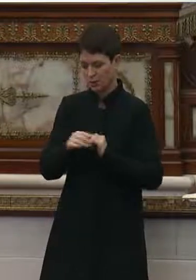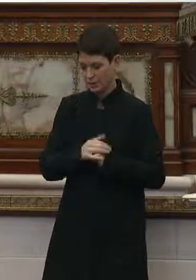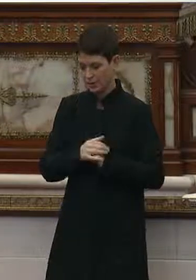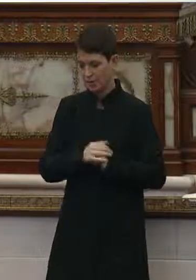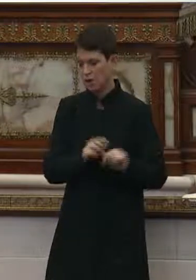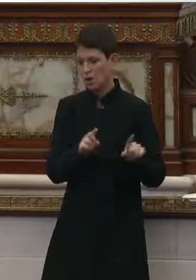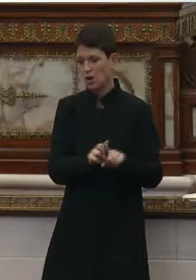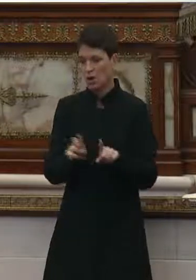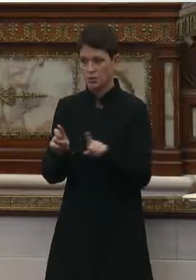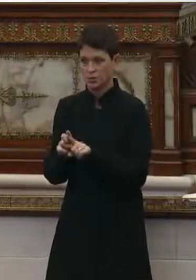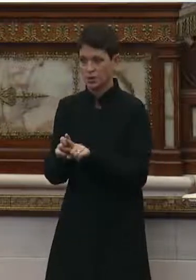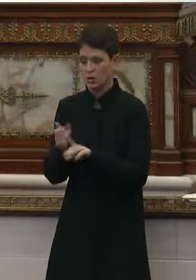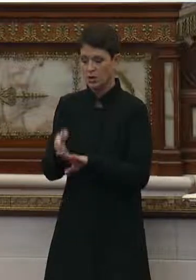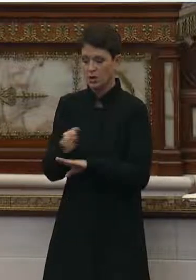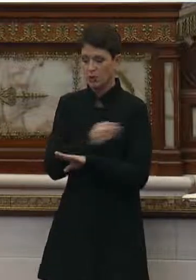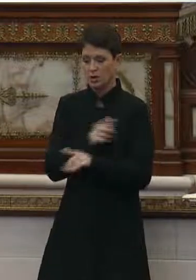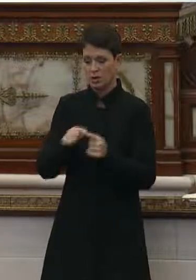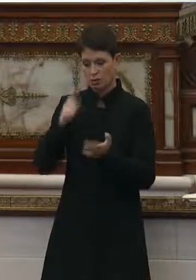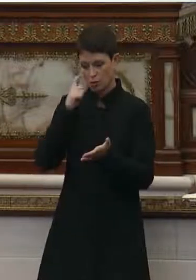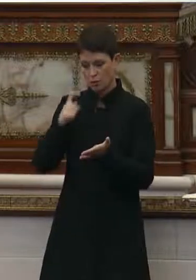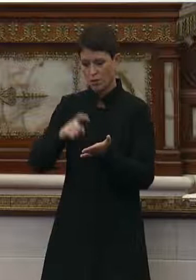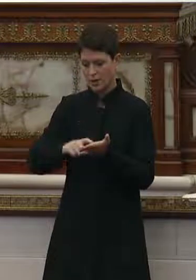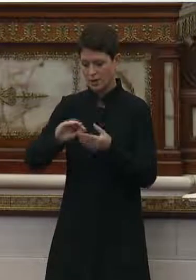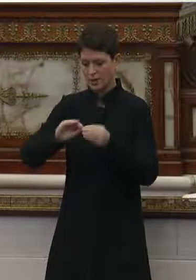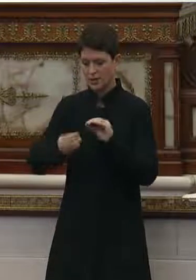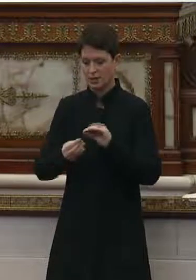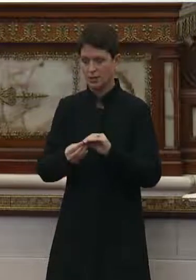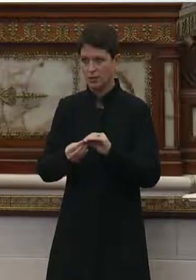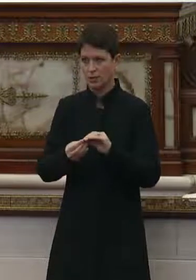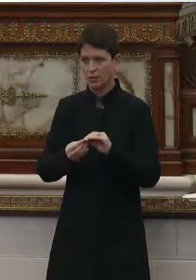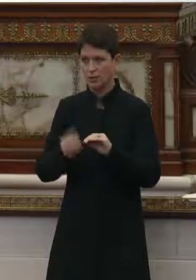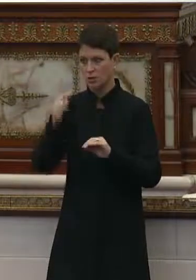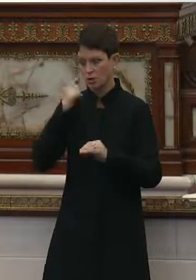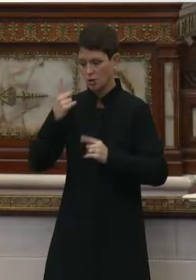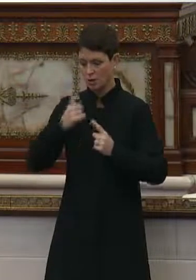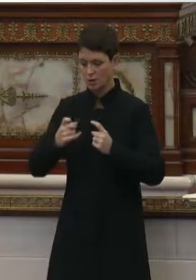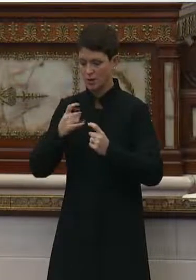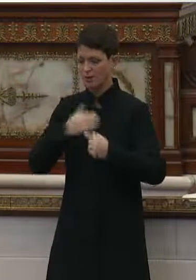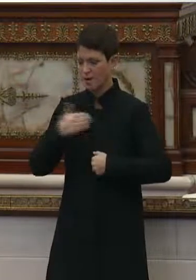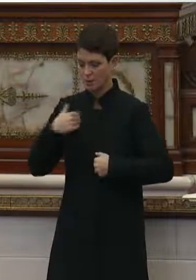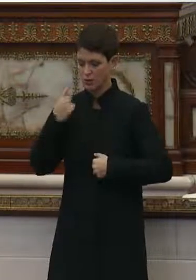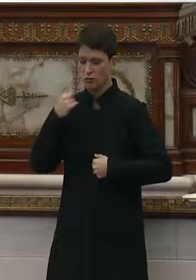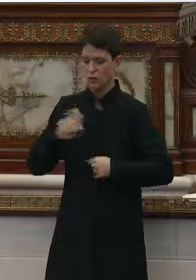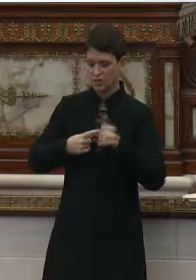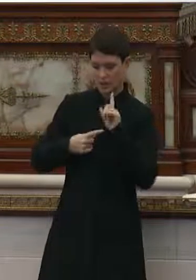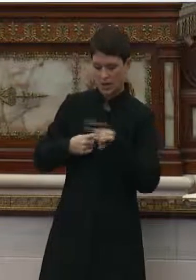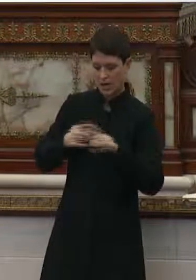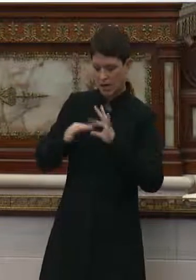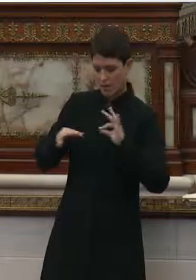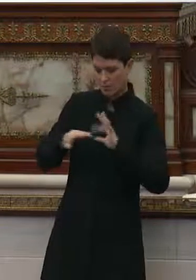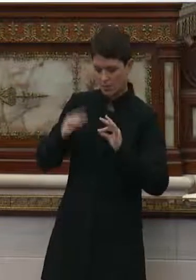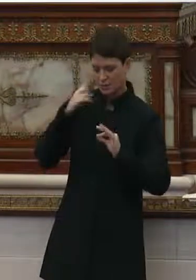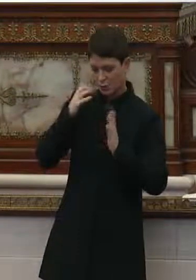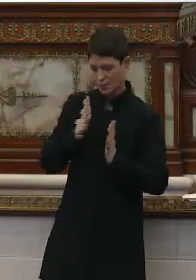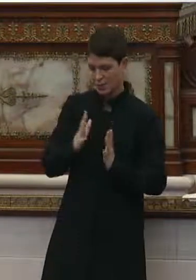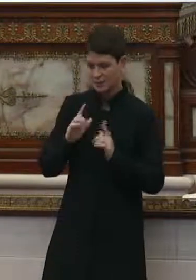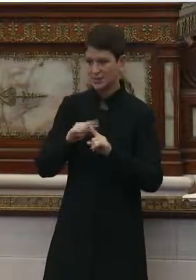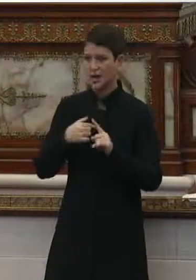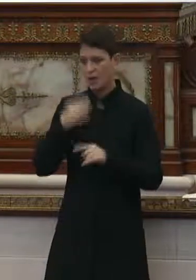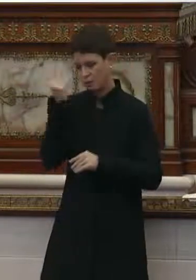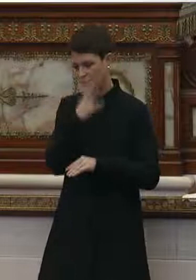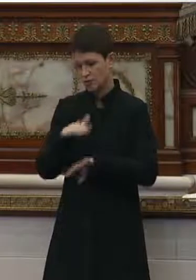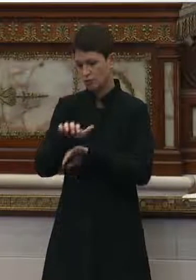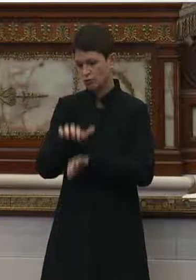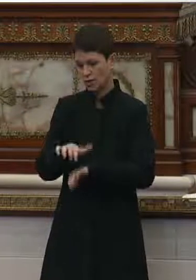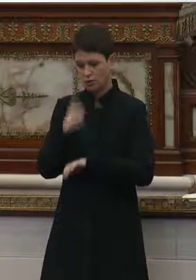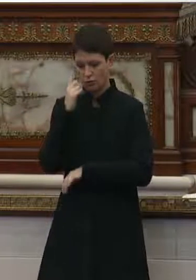Additionally, prior to recognizing members for the questions or comments that they have for witnesses, I will note for the record